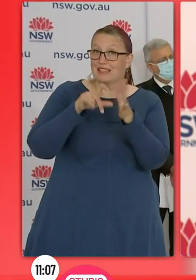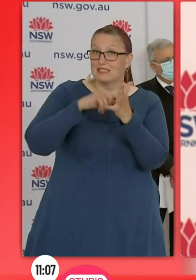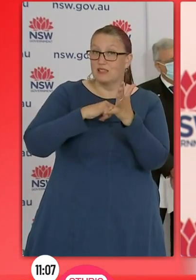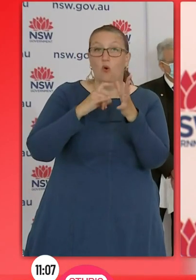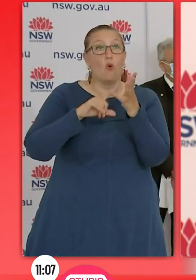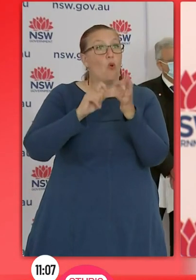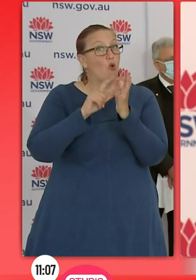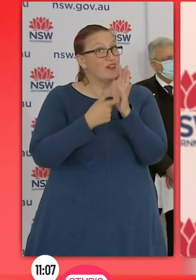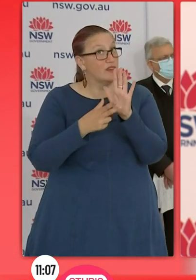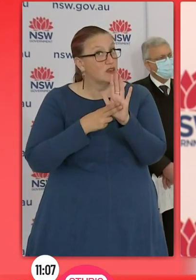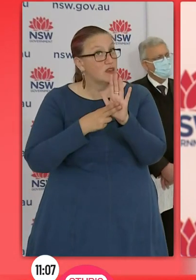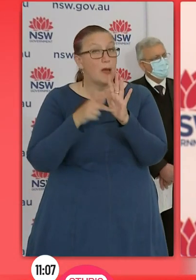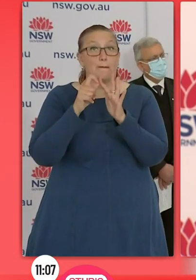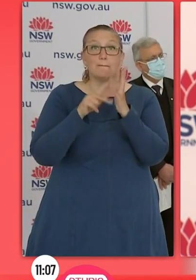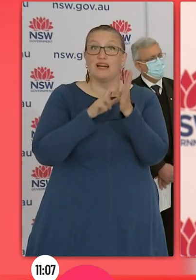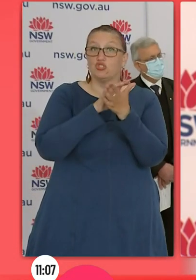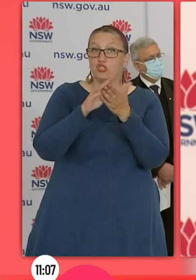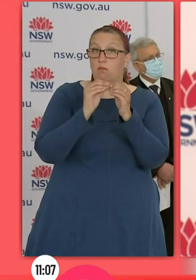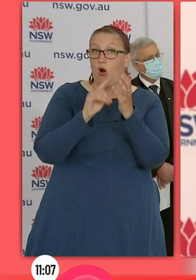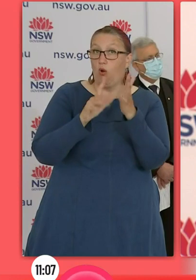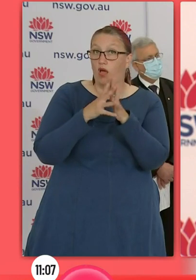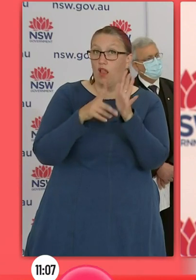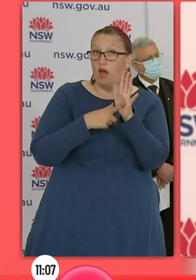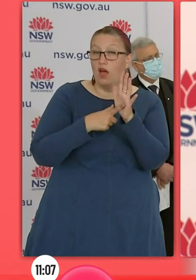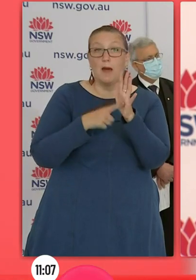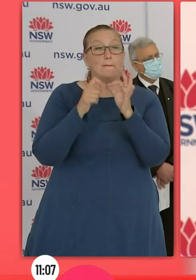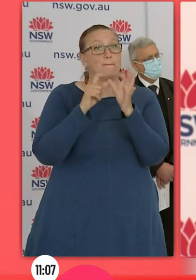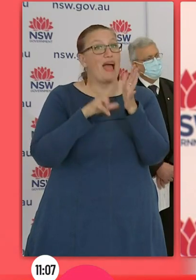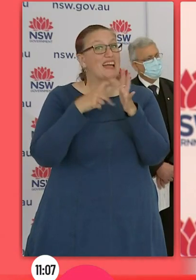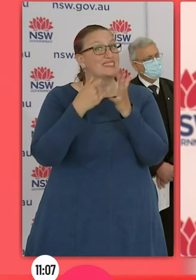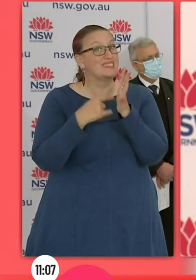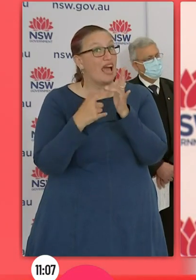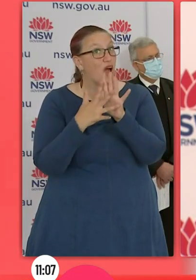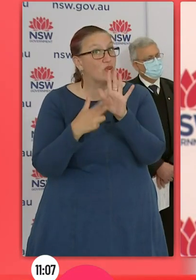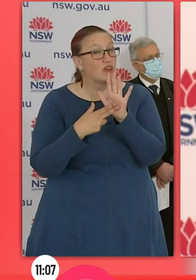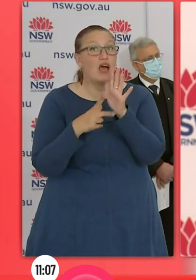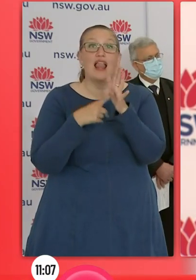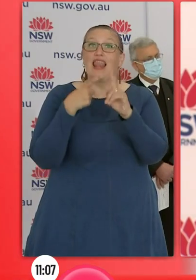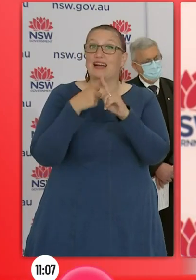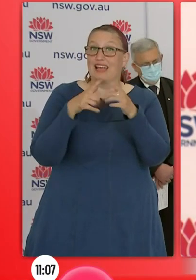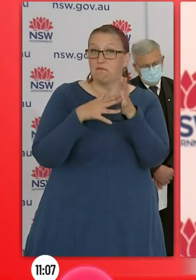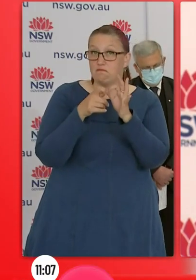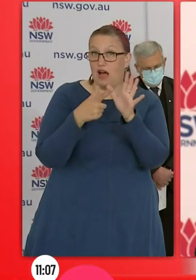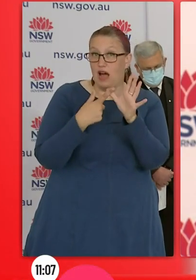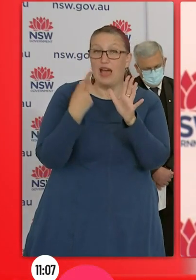Bankstown, Lakemba, Yaguna and South Granville. Thank you.